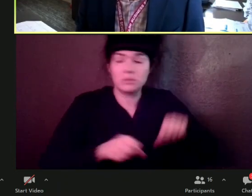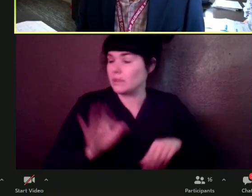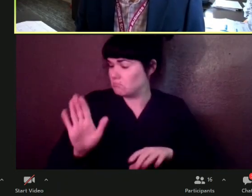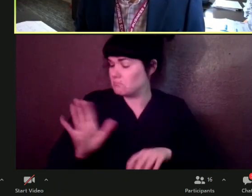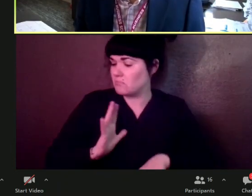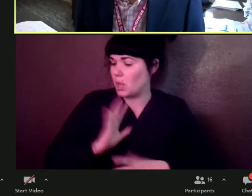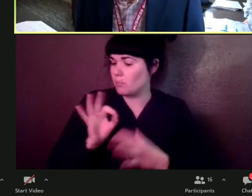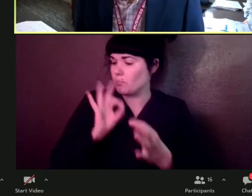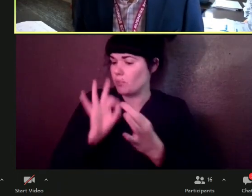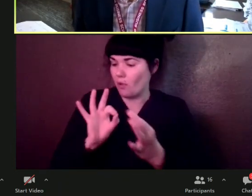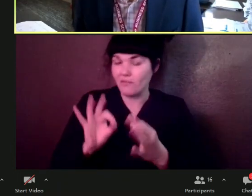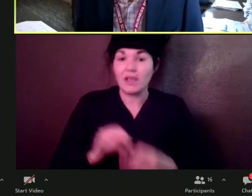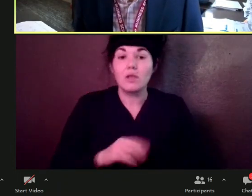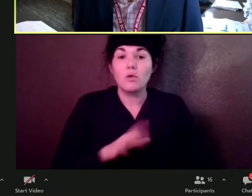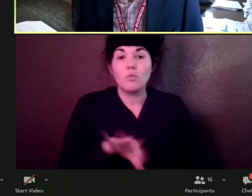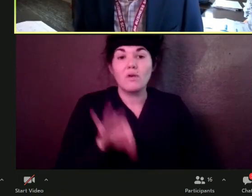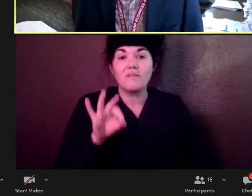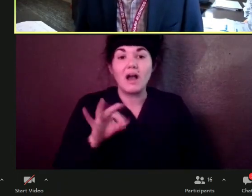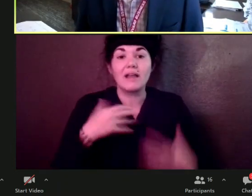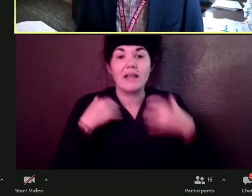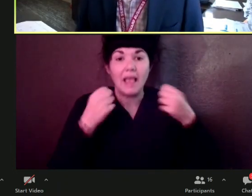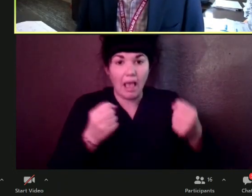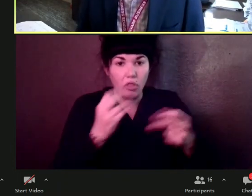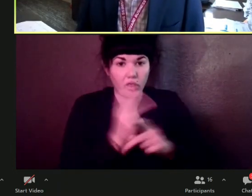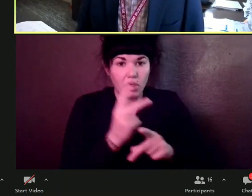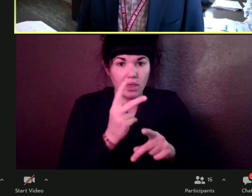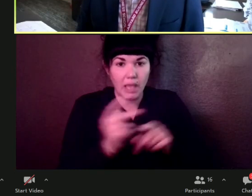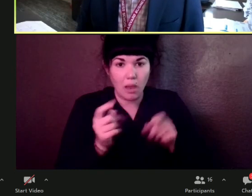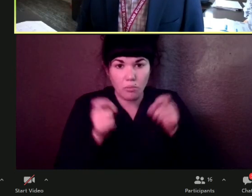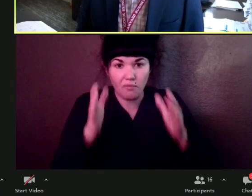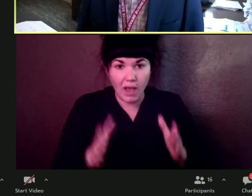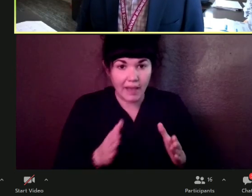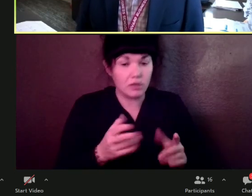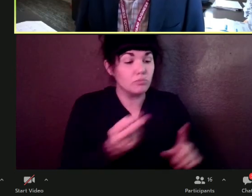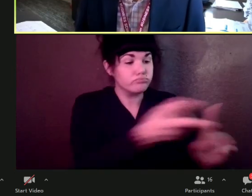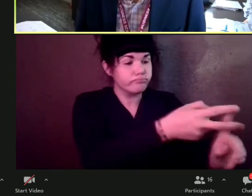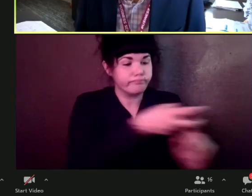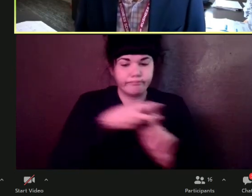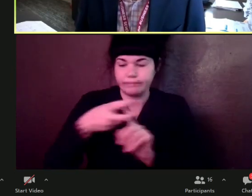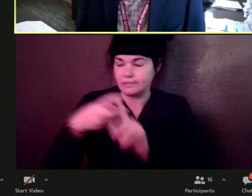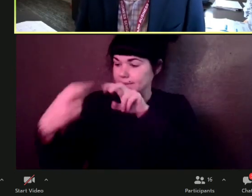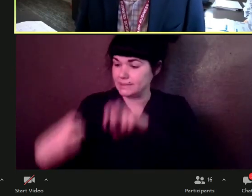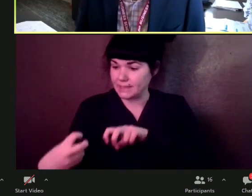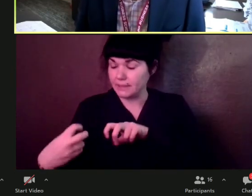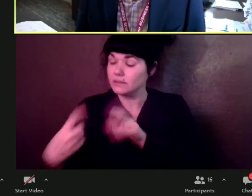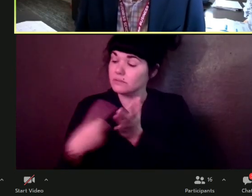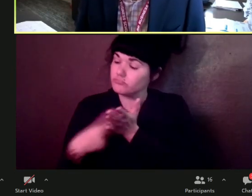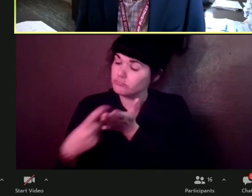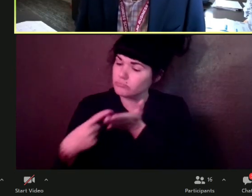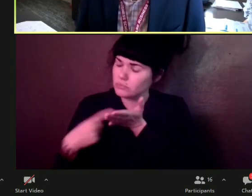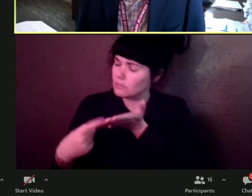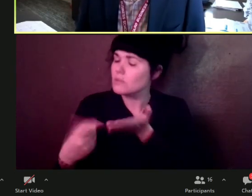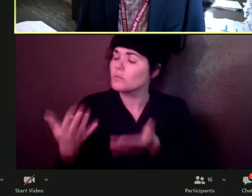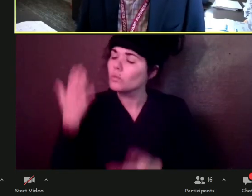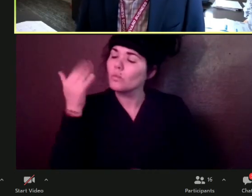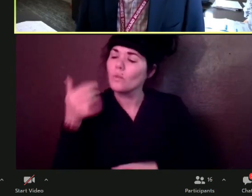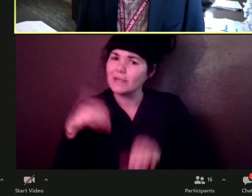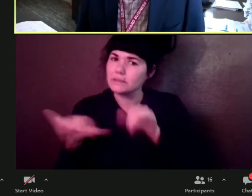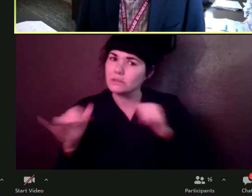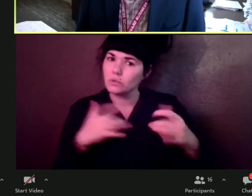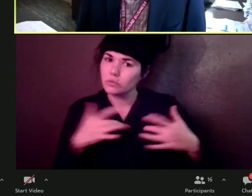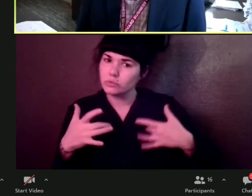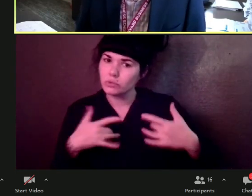what do you still, what is still, um, concerning you that you do not want to get the vaccine.